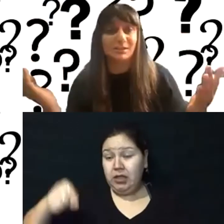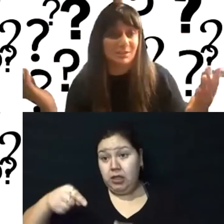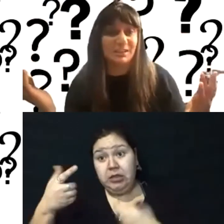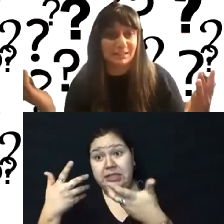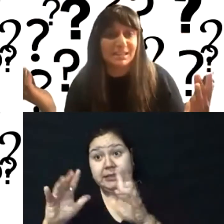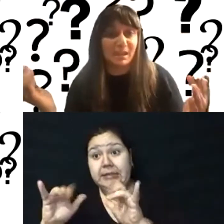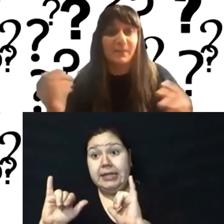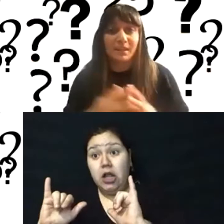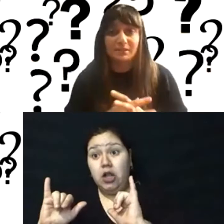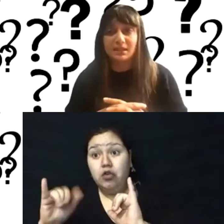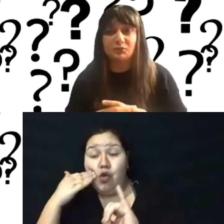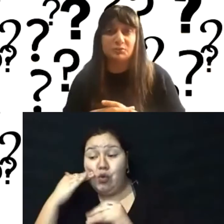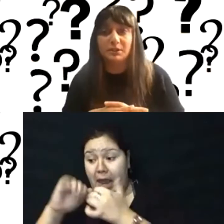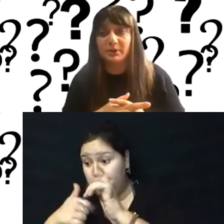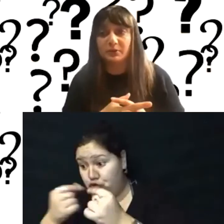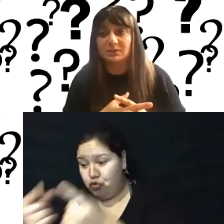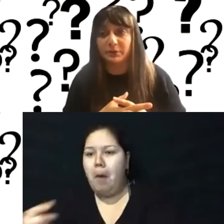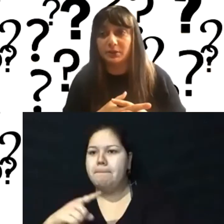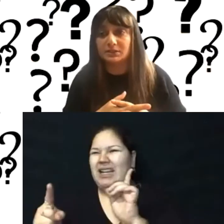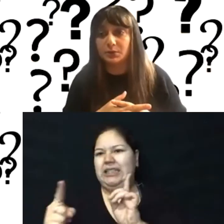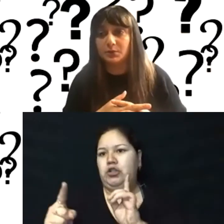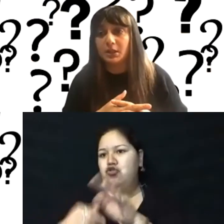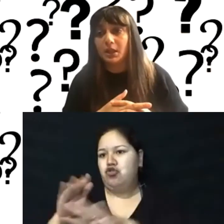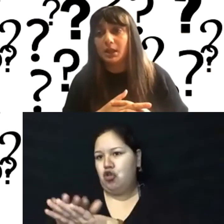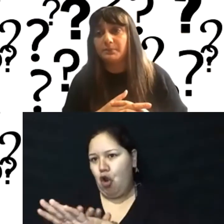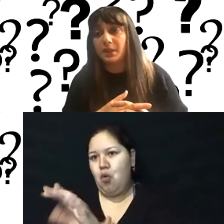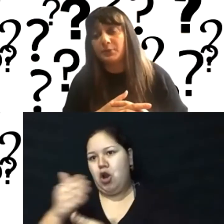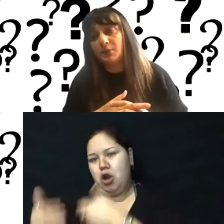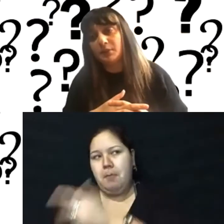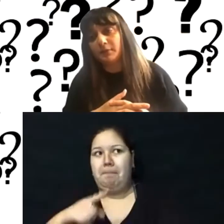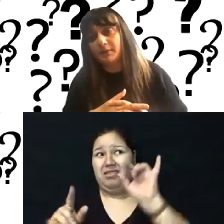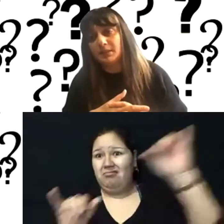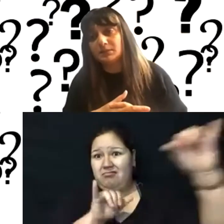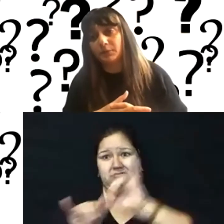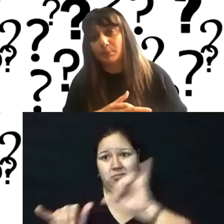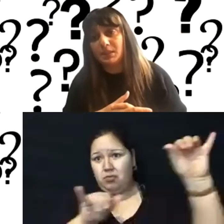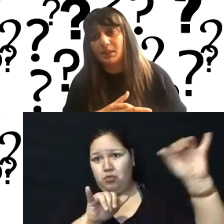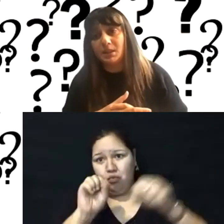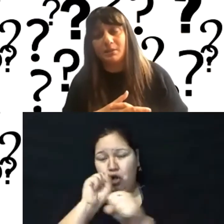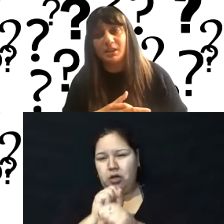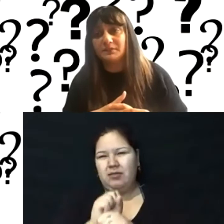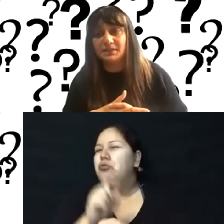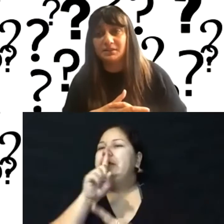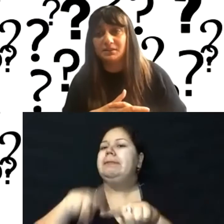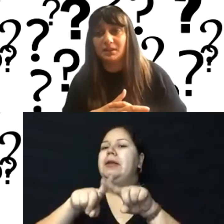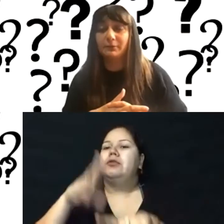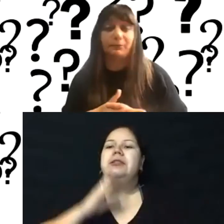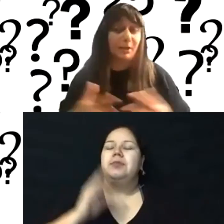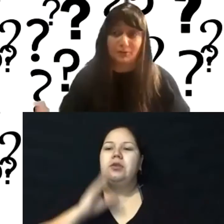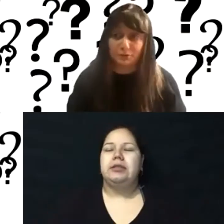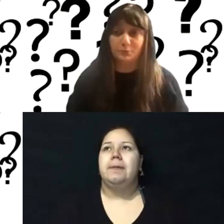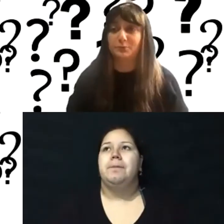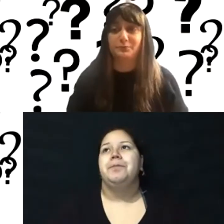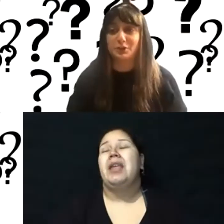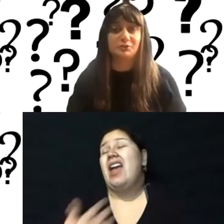worked out to being the same. And it's like just really about experience. So, um, I think that the fees for me, I mean, I've seen, I have a